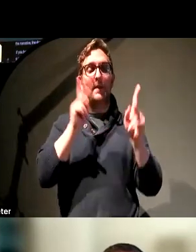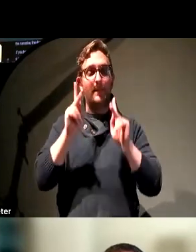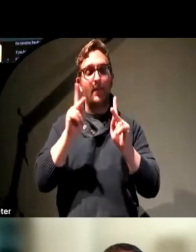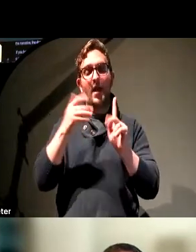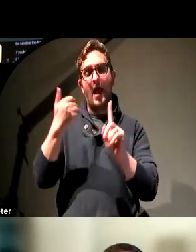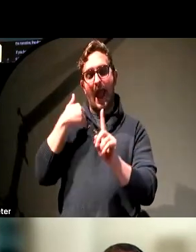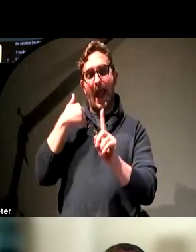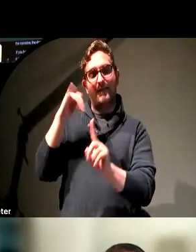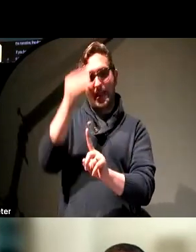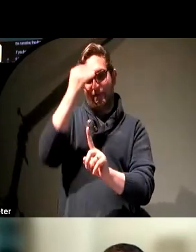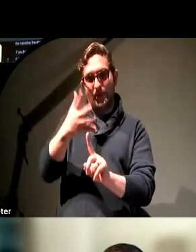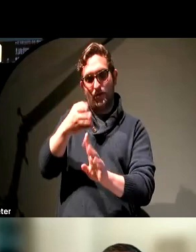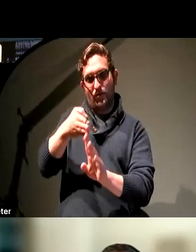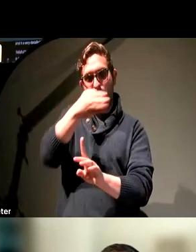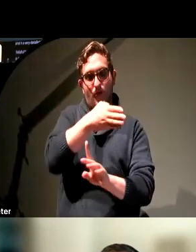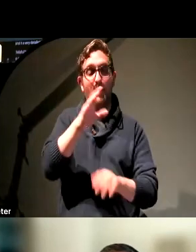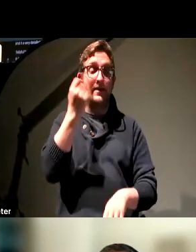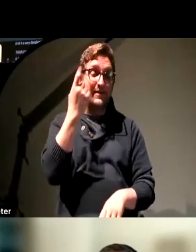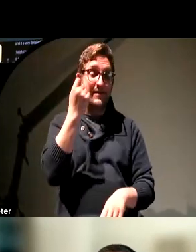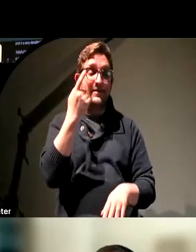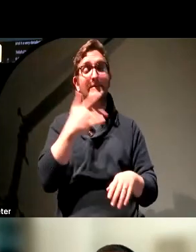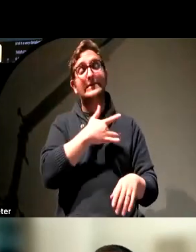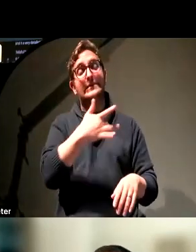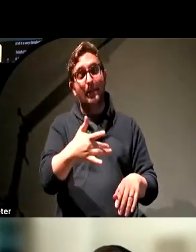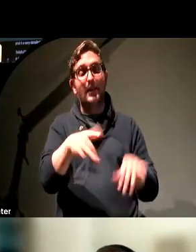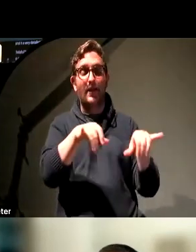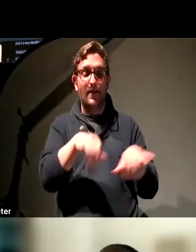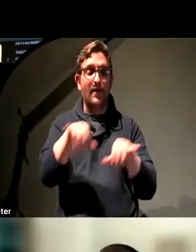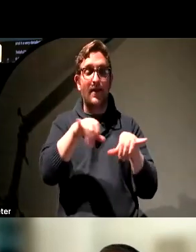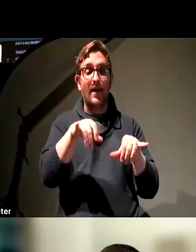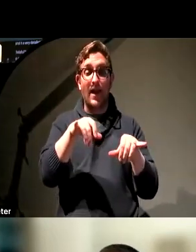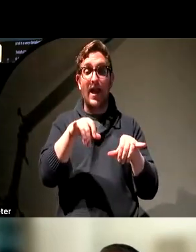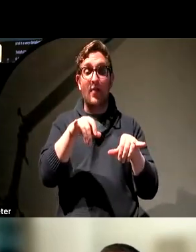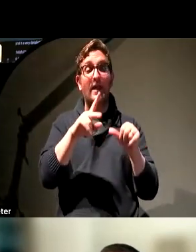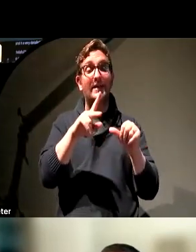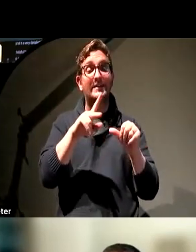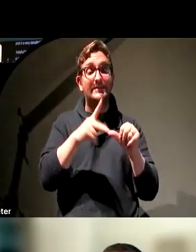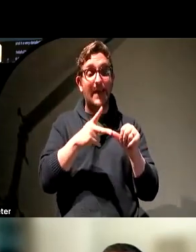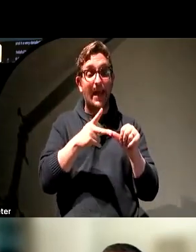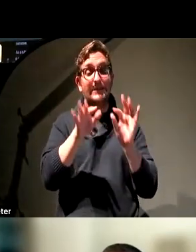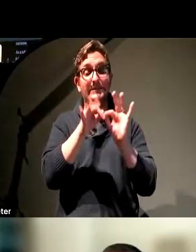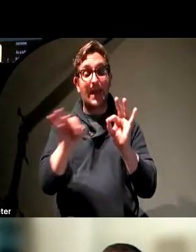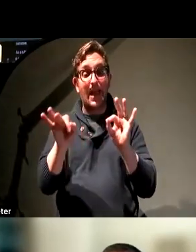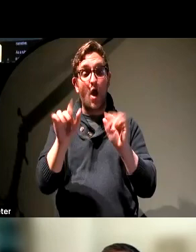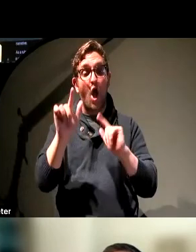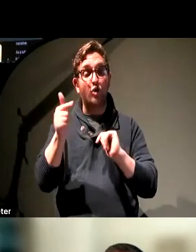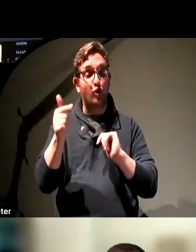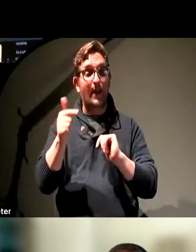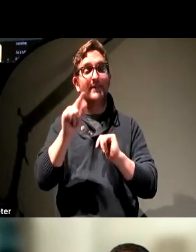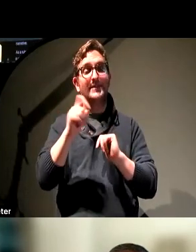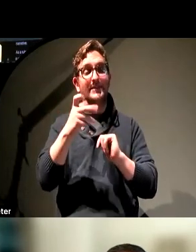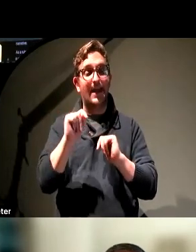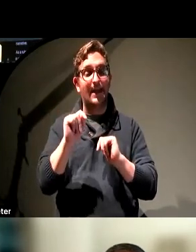the narrative. As a rule of thumb, I tell people when they get to the end of the second sentence, typing alternative text, to start to think about how long